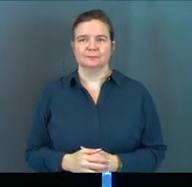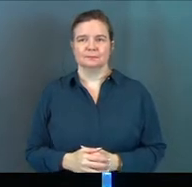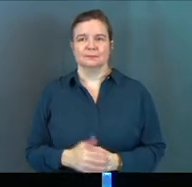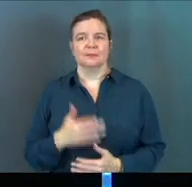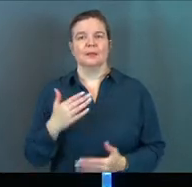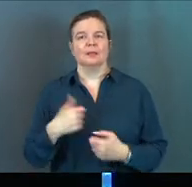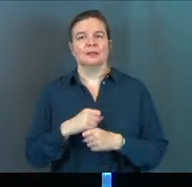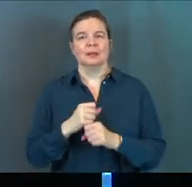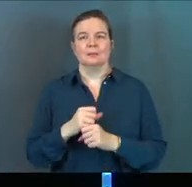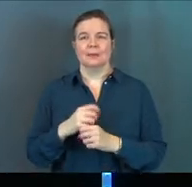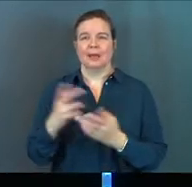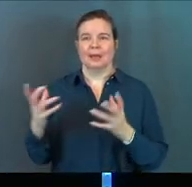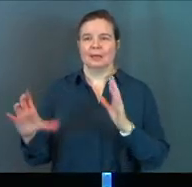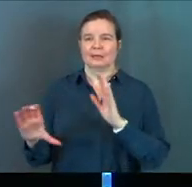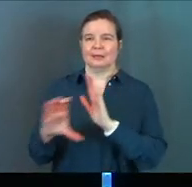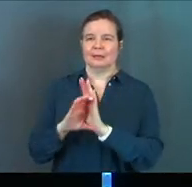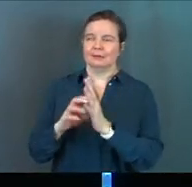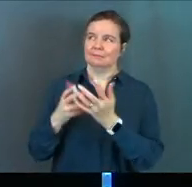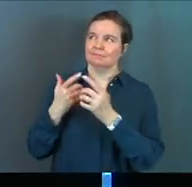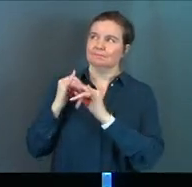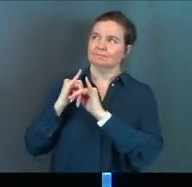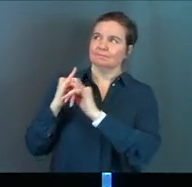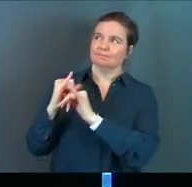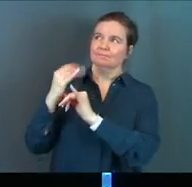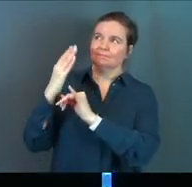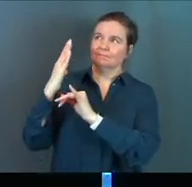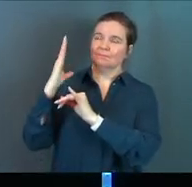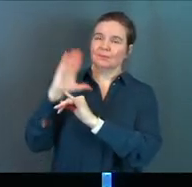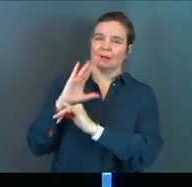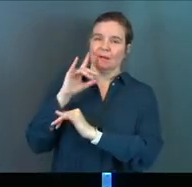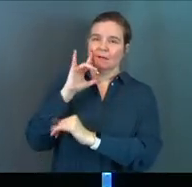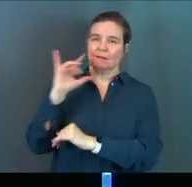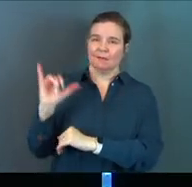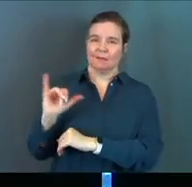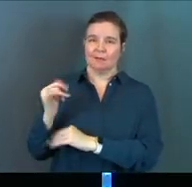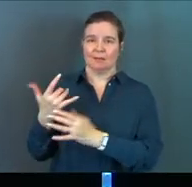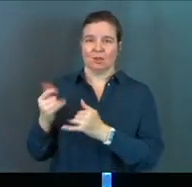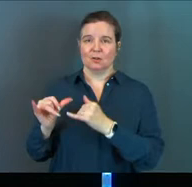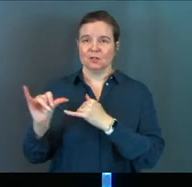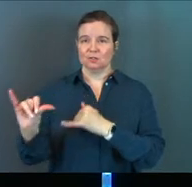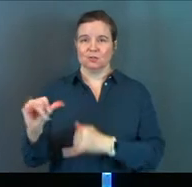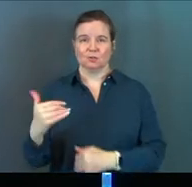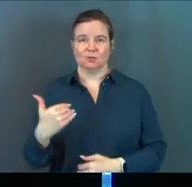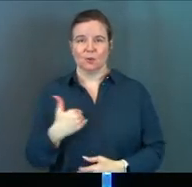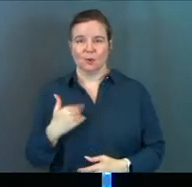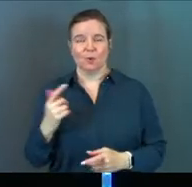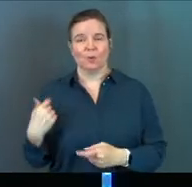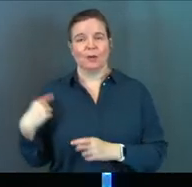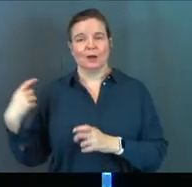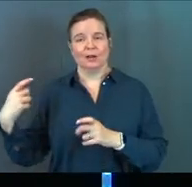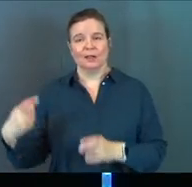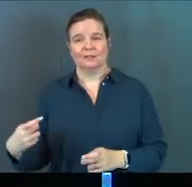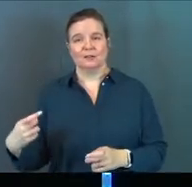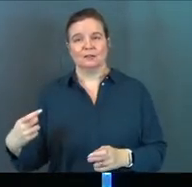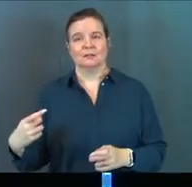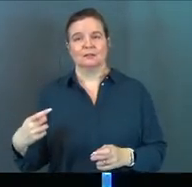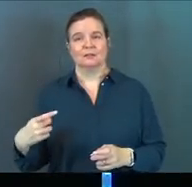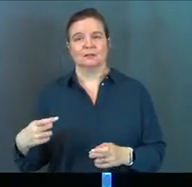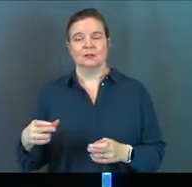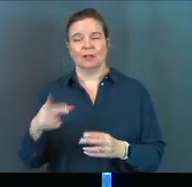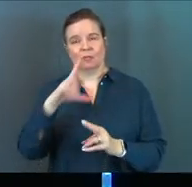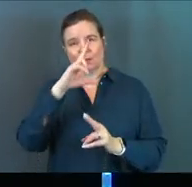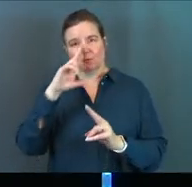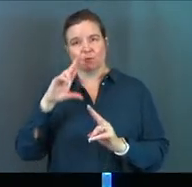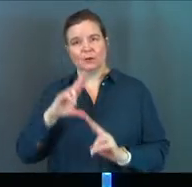They're made in the image of God. They're eternal souls. We are given the